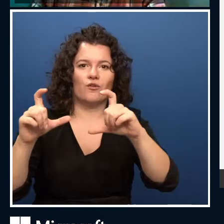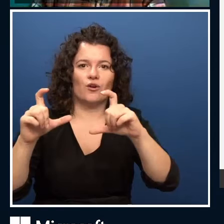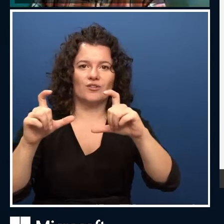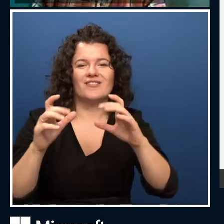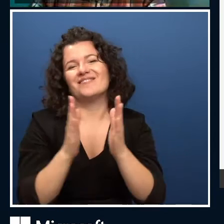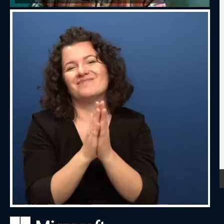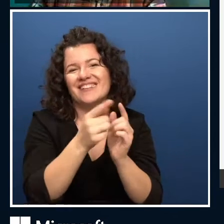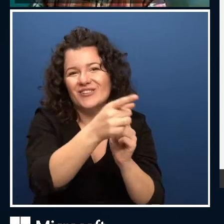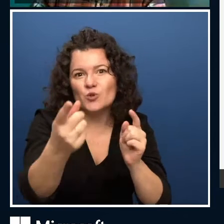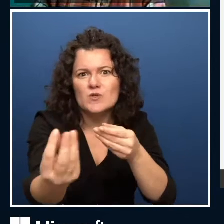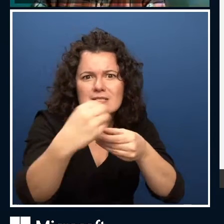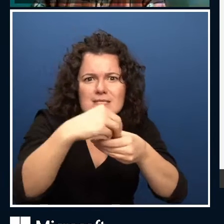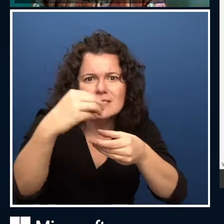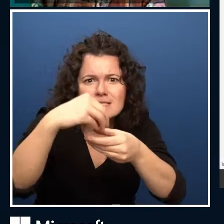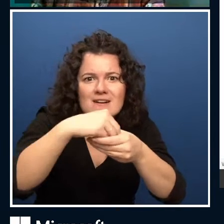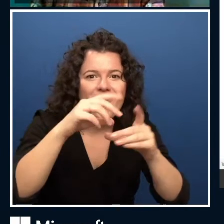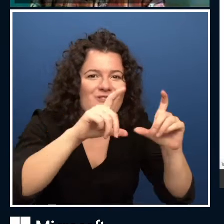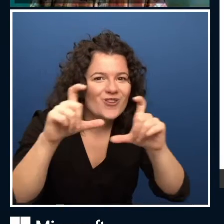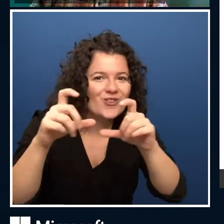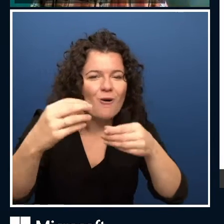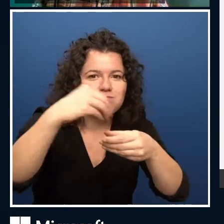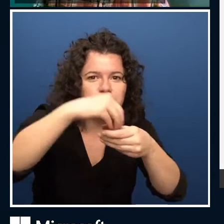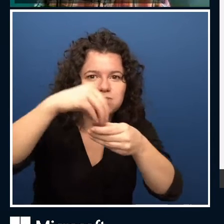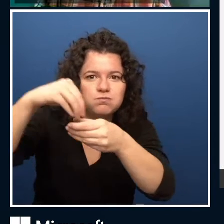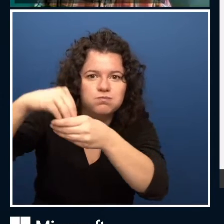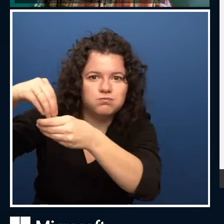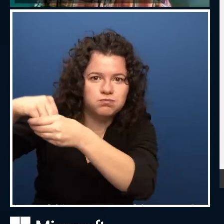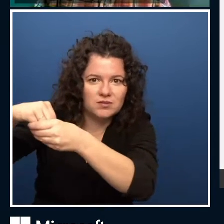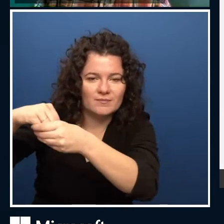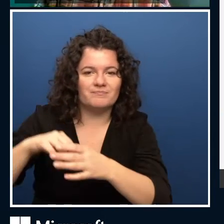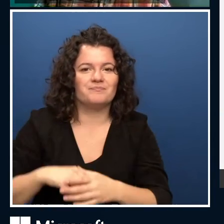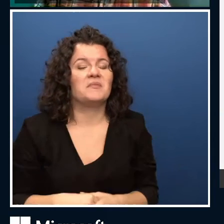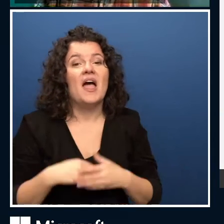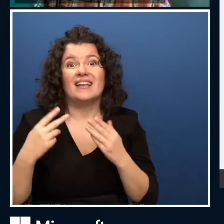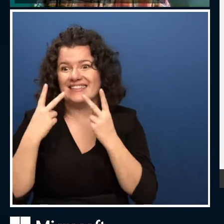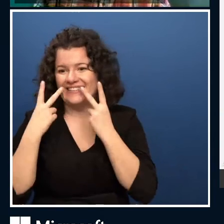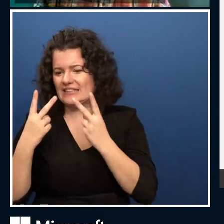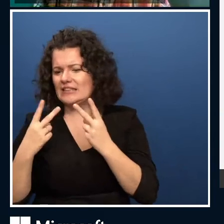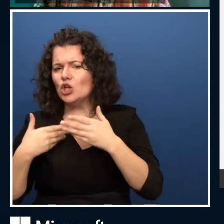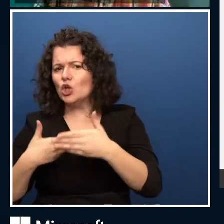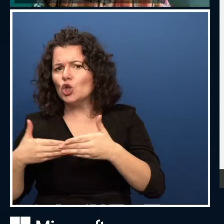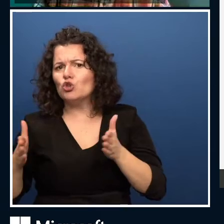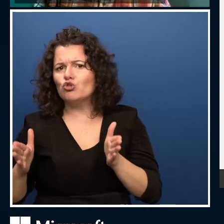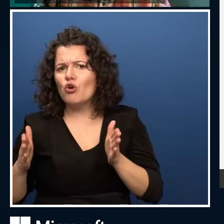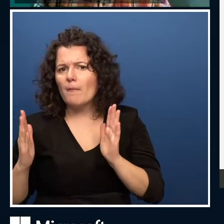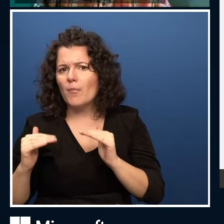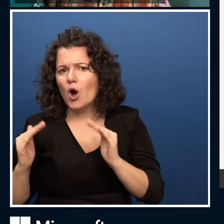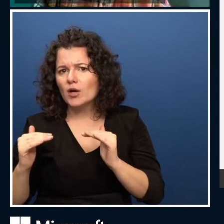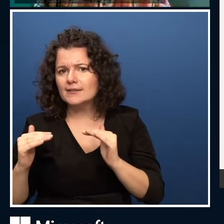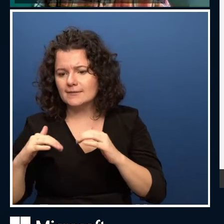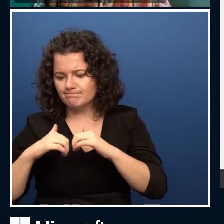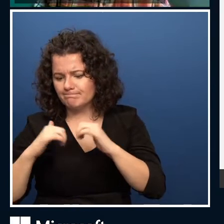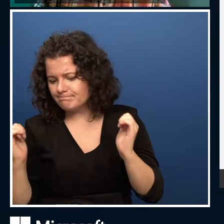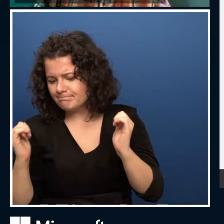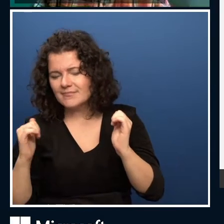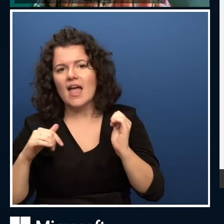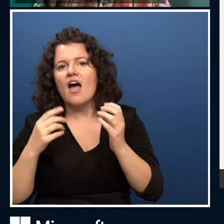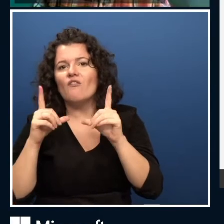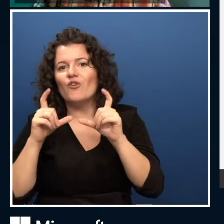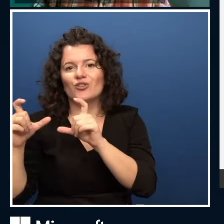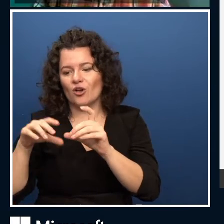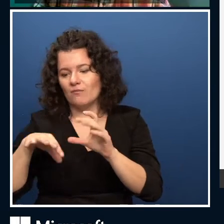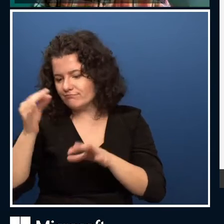let me go to my Dropbox and see if we have some images from people. And in fact, yeah, we do have some images.